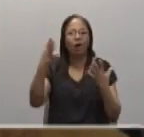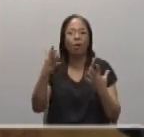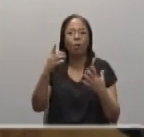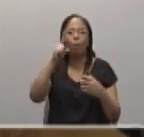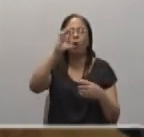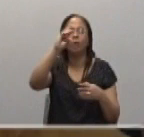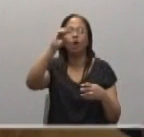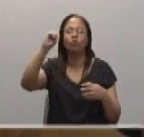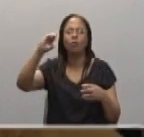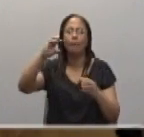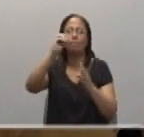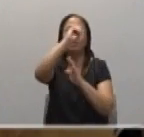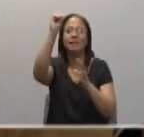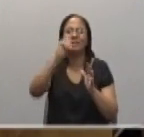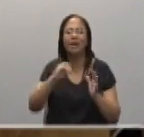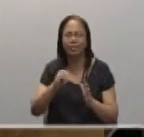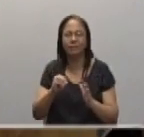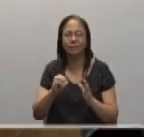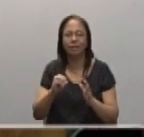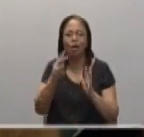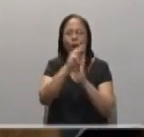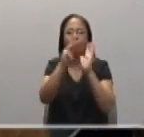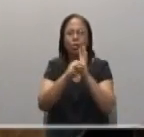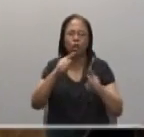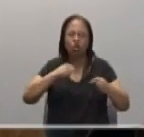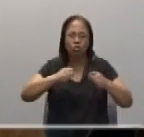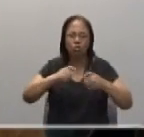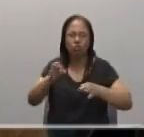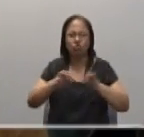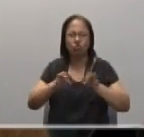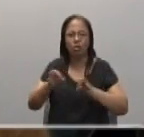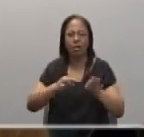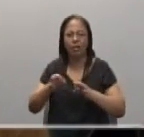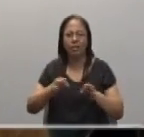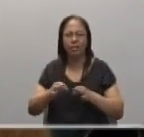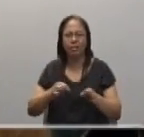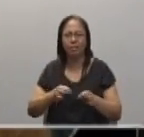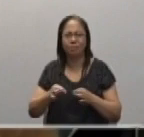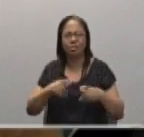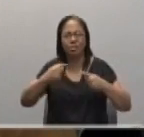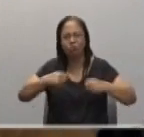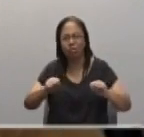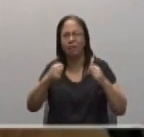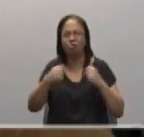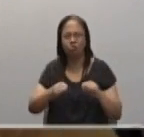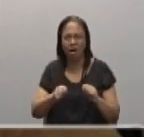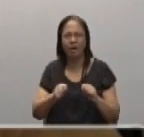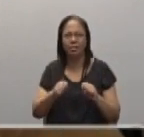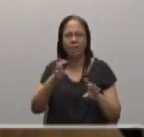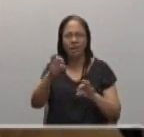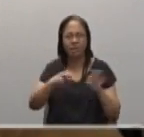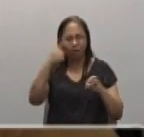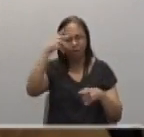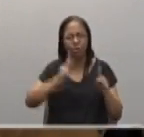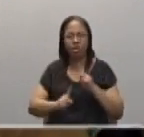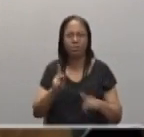Moses tried to explain to the people. Unfortunately, most of the time, like it happened at the time of Moses,